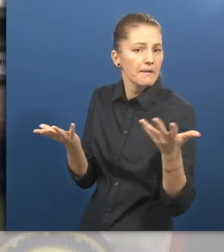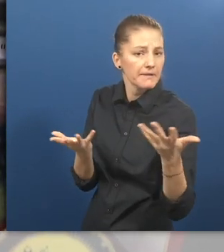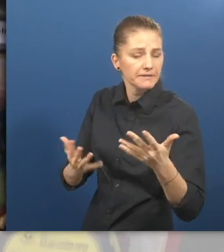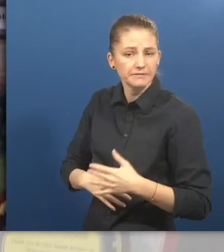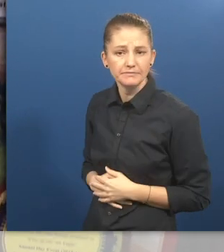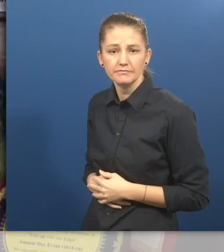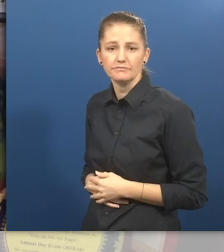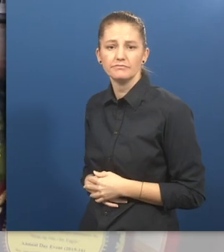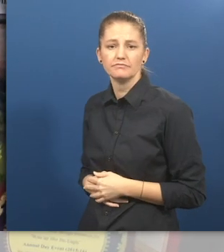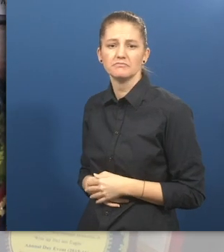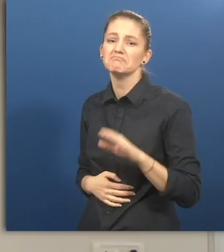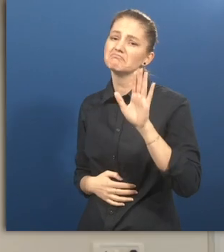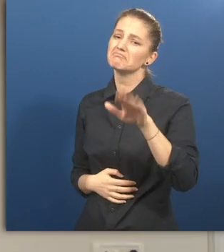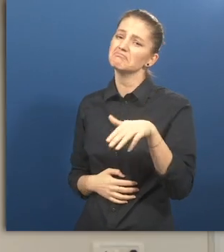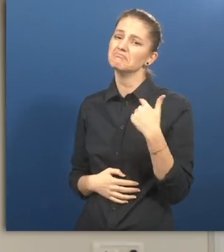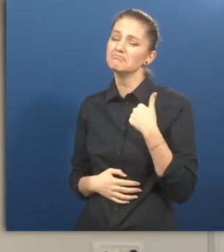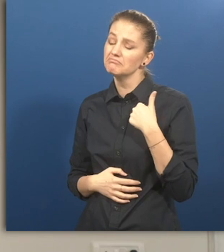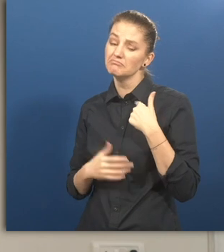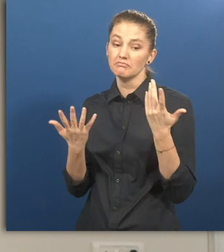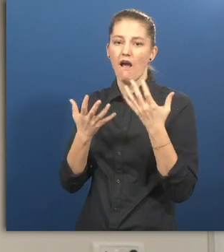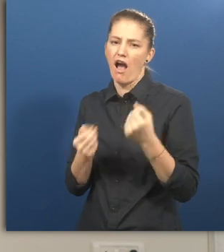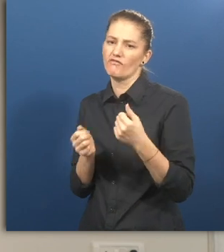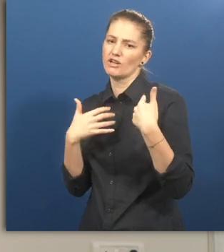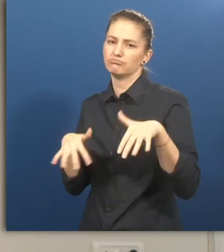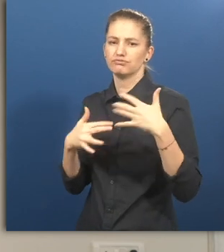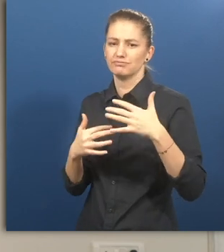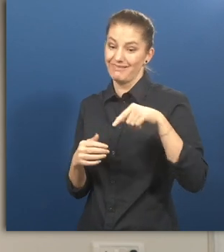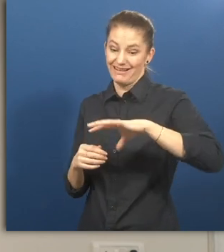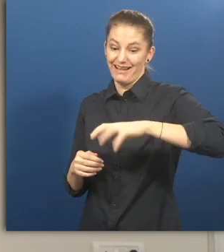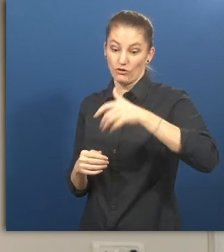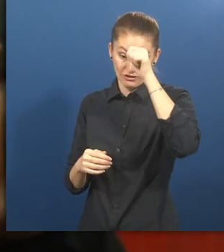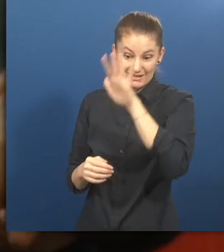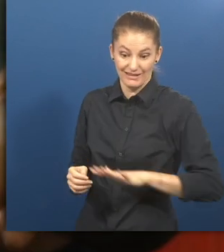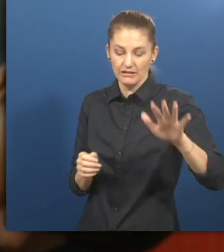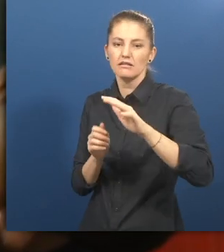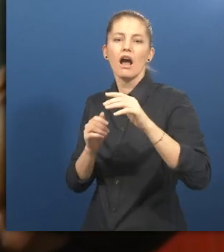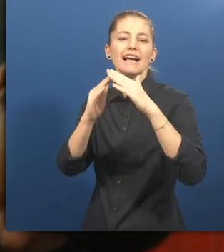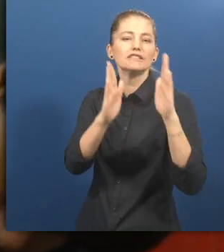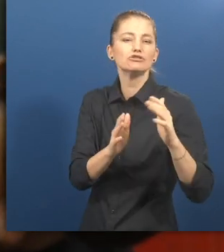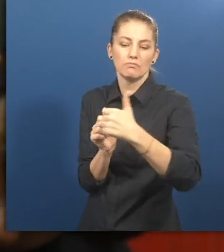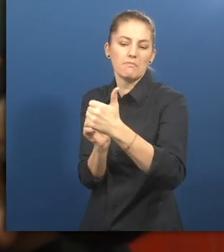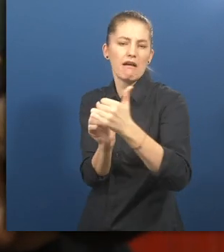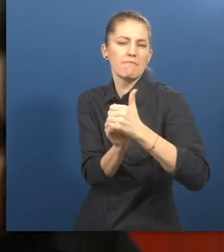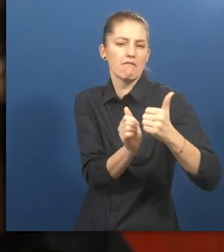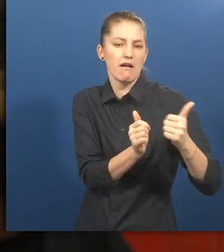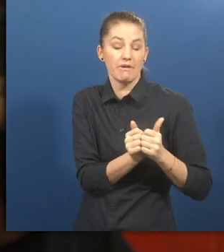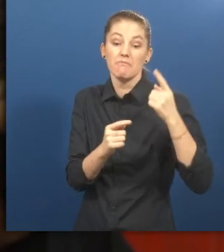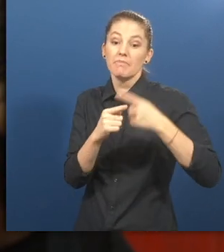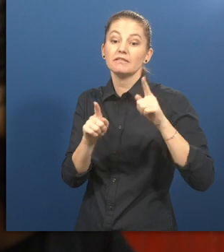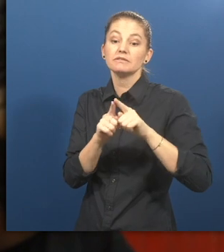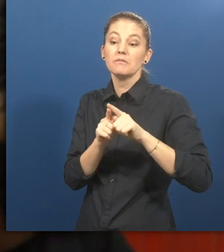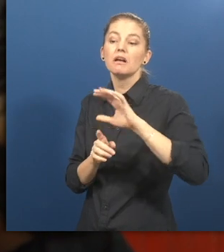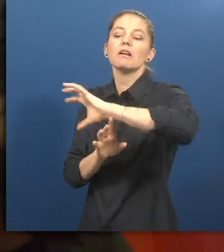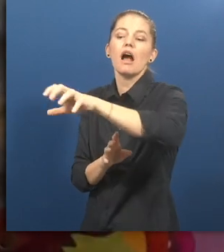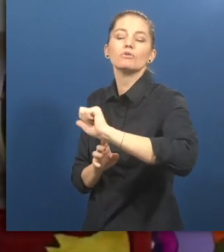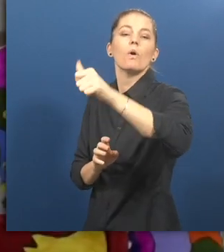awards in the shelf. We have been partnered with many institutions across India and neighborhood countries. We are exploring